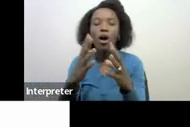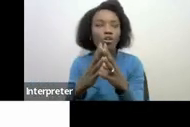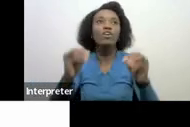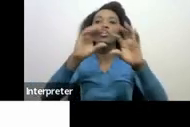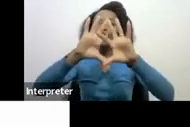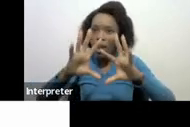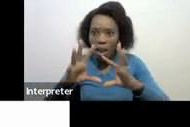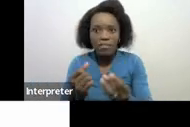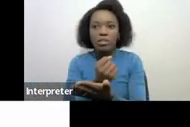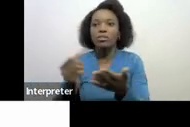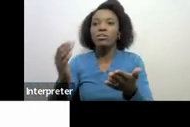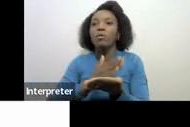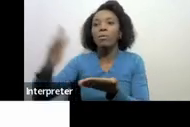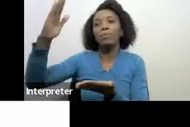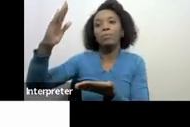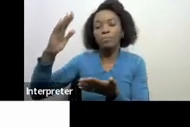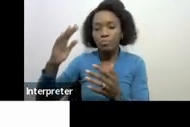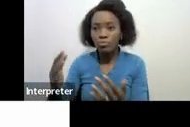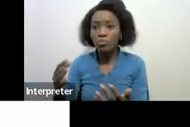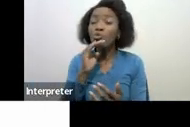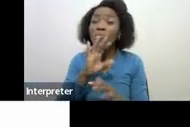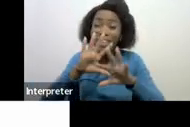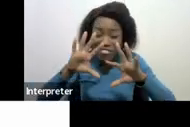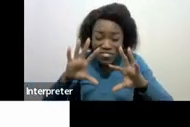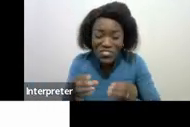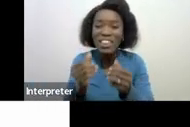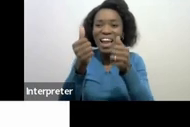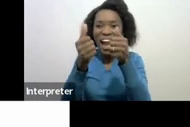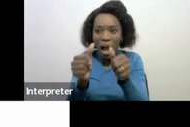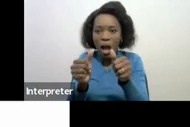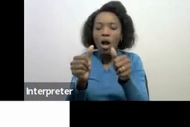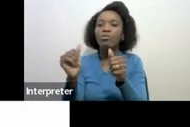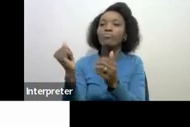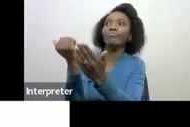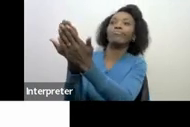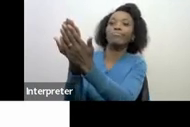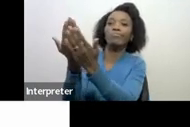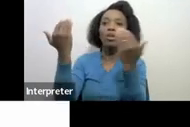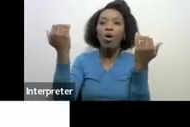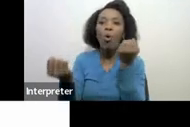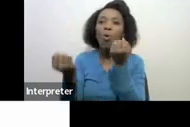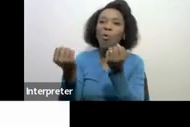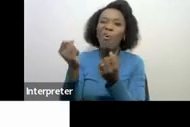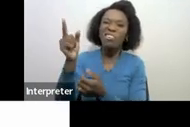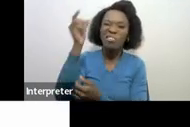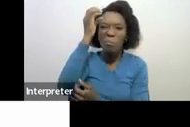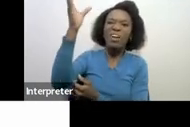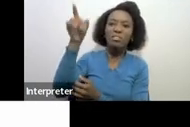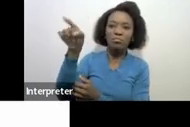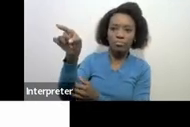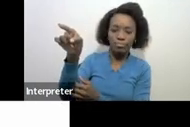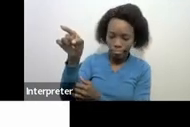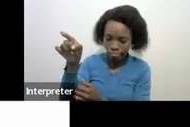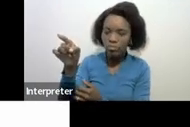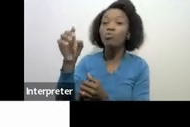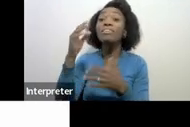original liquidation distribution account must be submitted to the master's office and then this when you do that you must send us